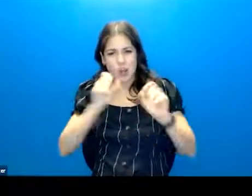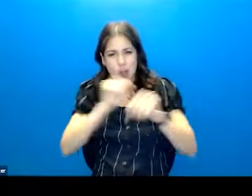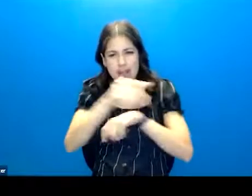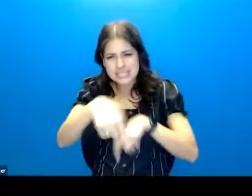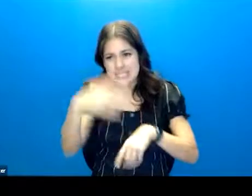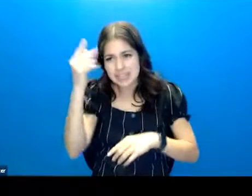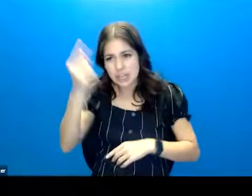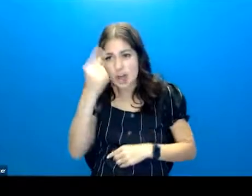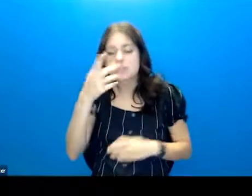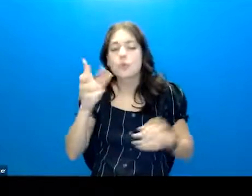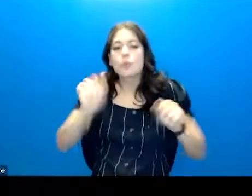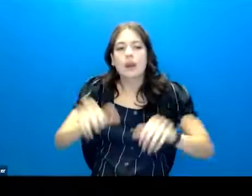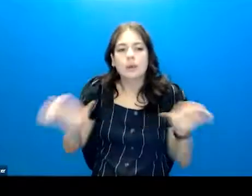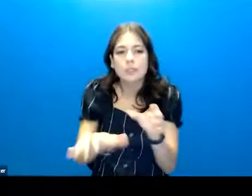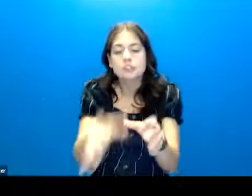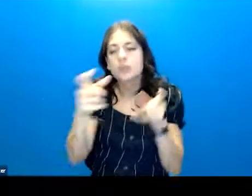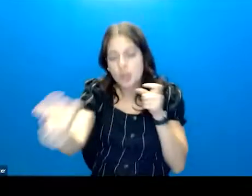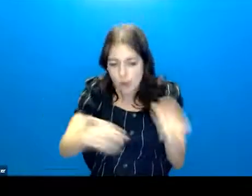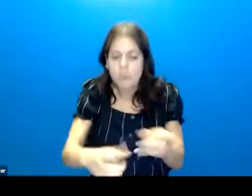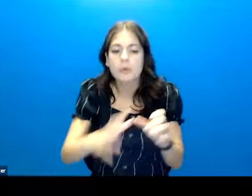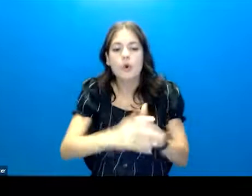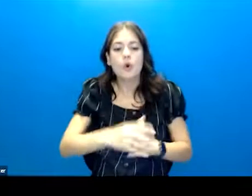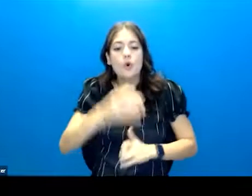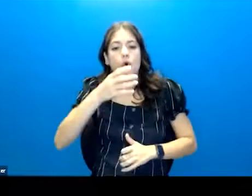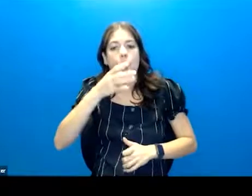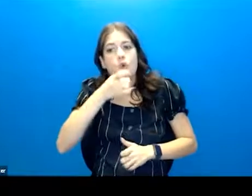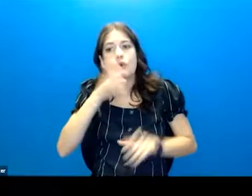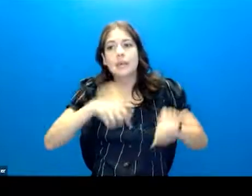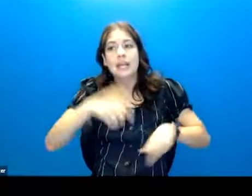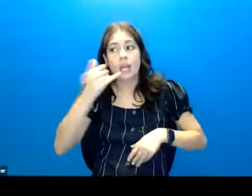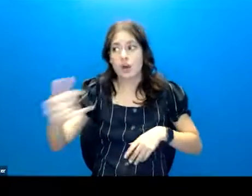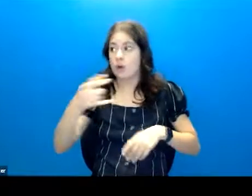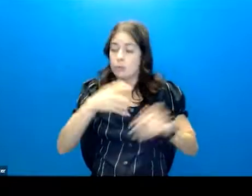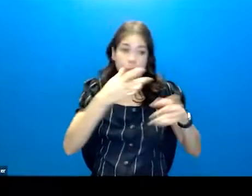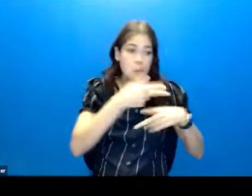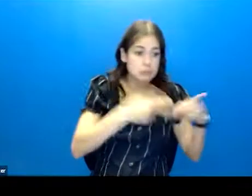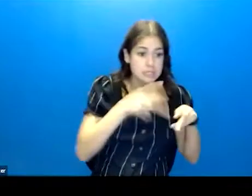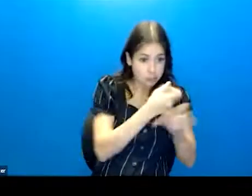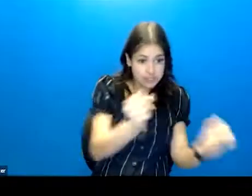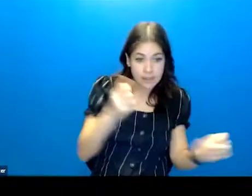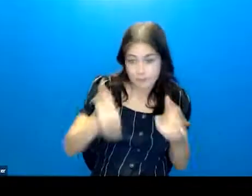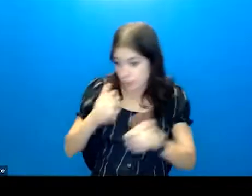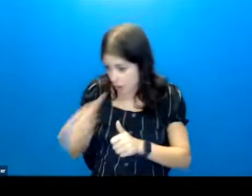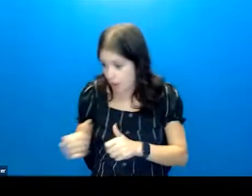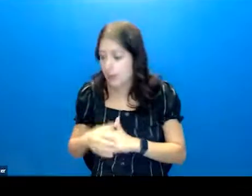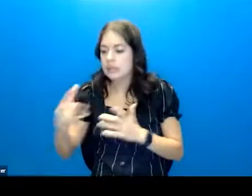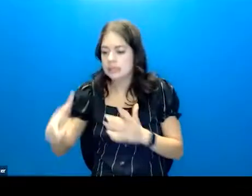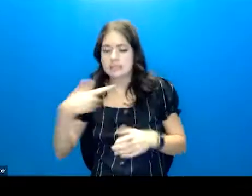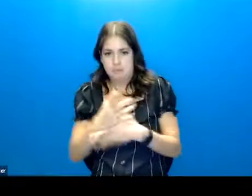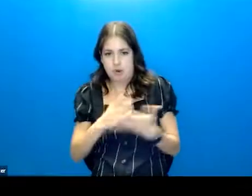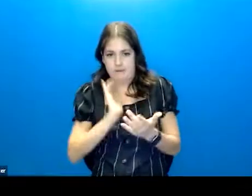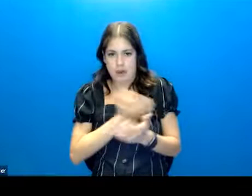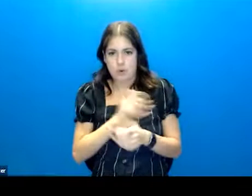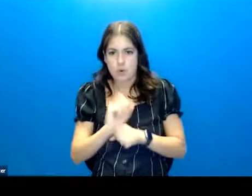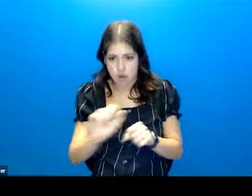What are the things they can do to cope? Who are the people they can call? What places are safe? What places are not safe? This is part of our